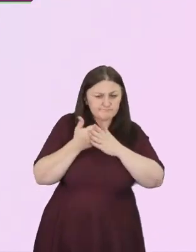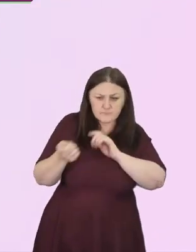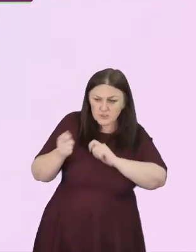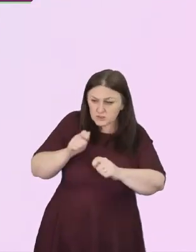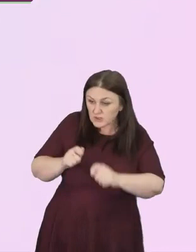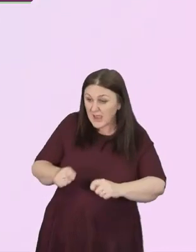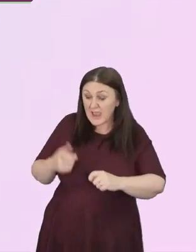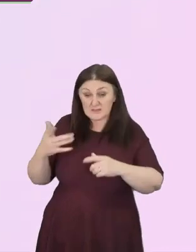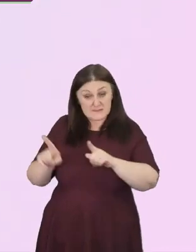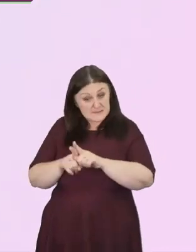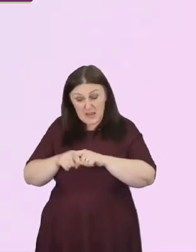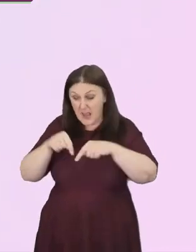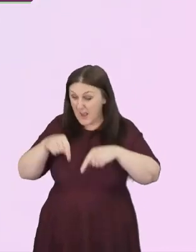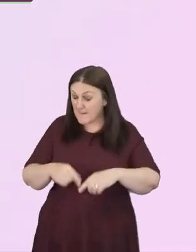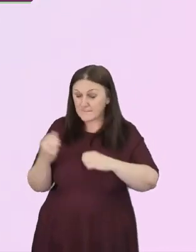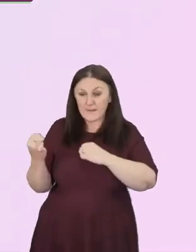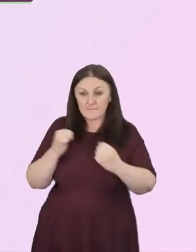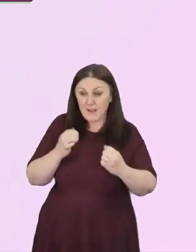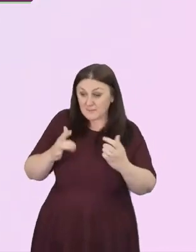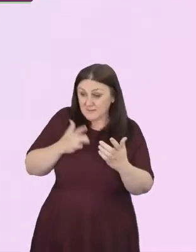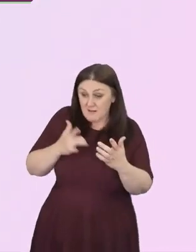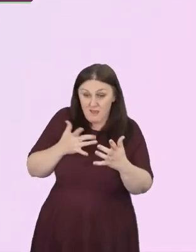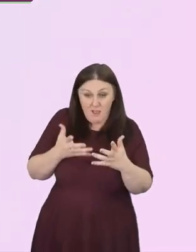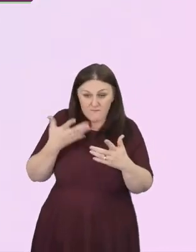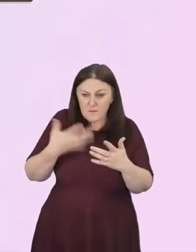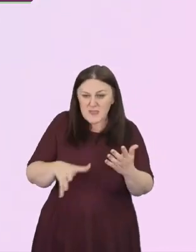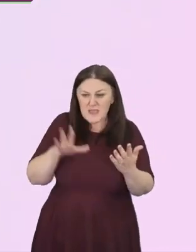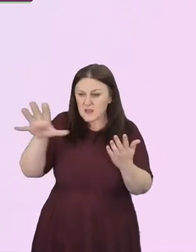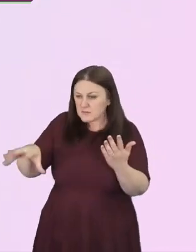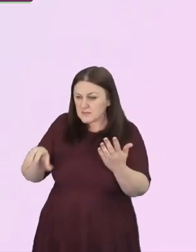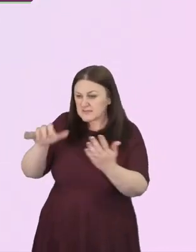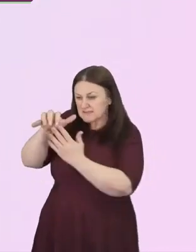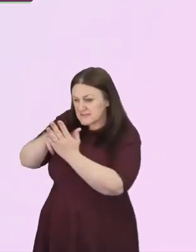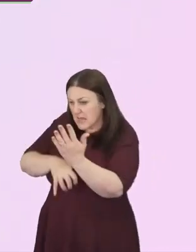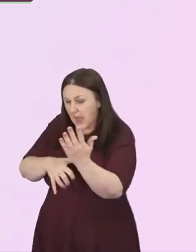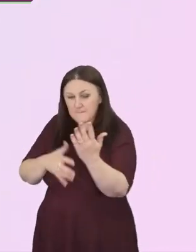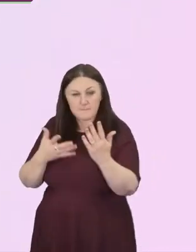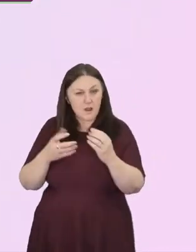in Baptist news, in statements, and blogs.